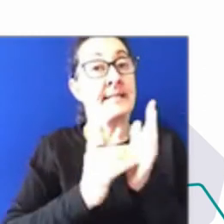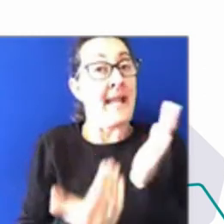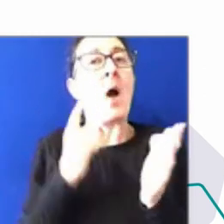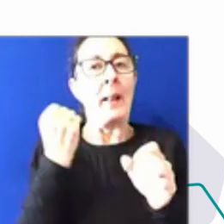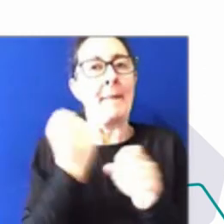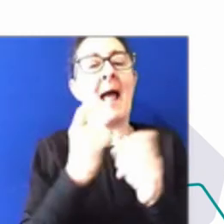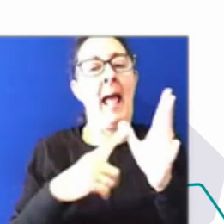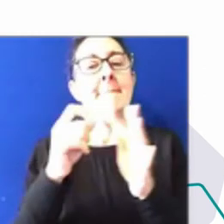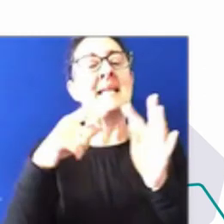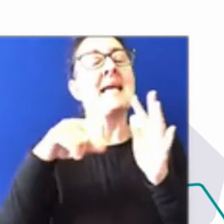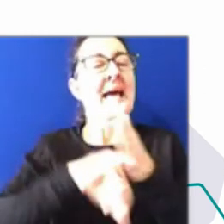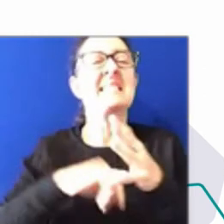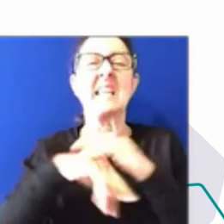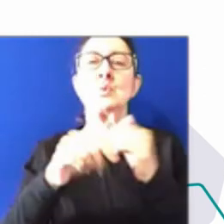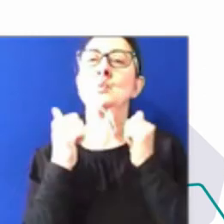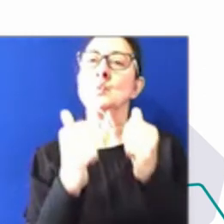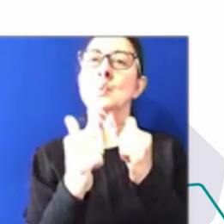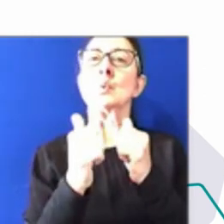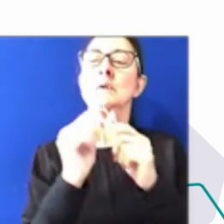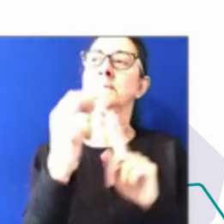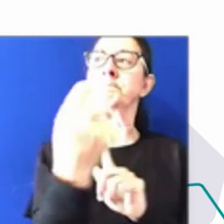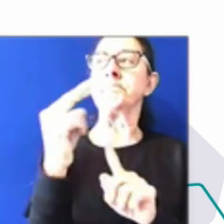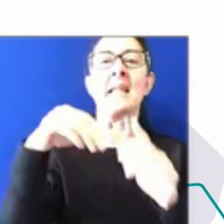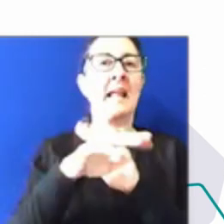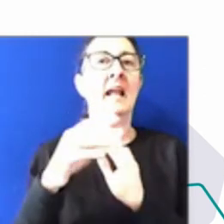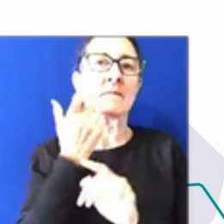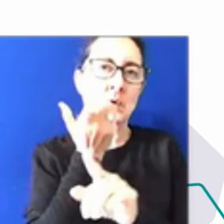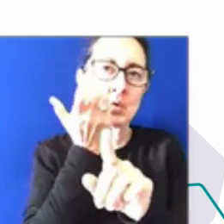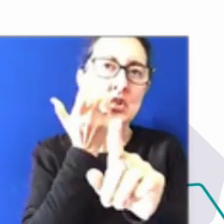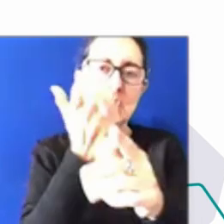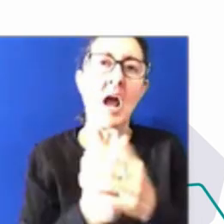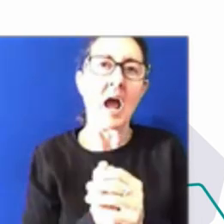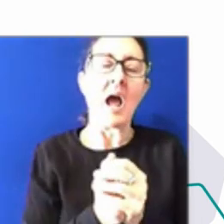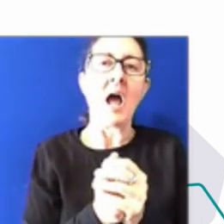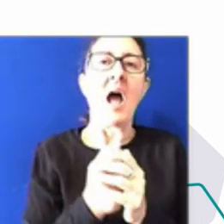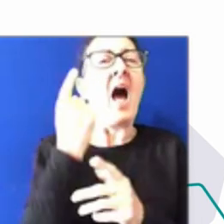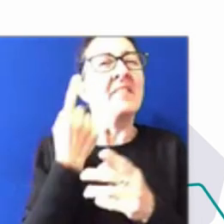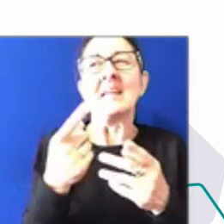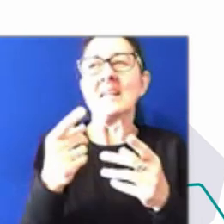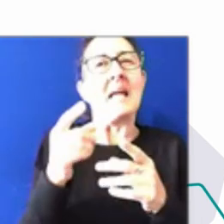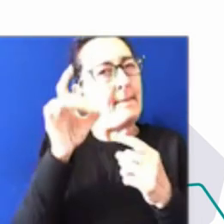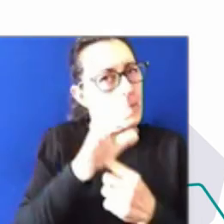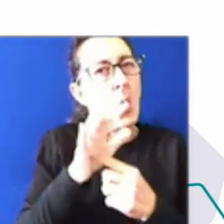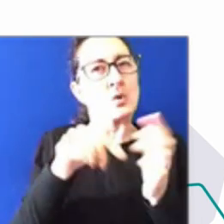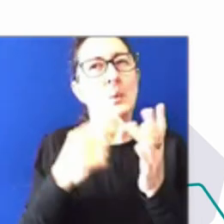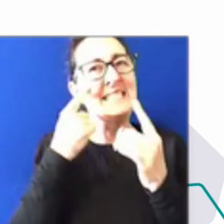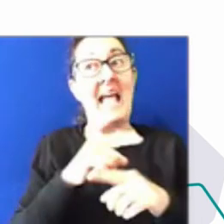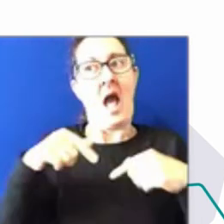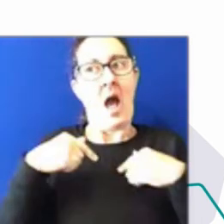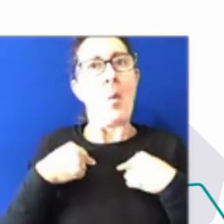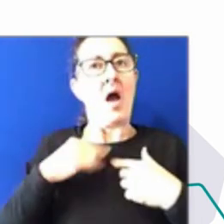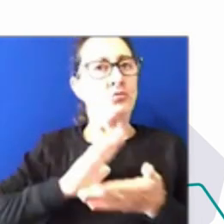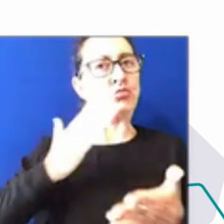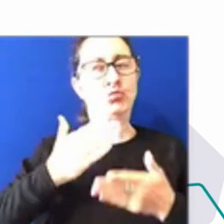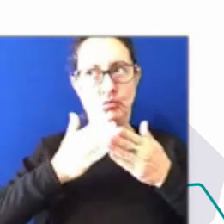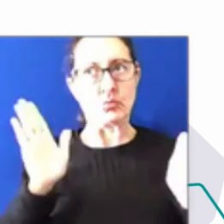particularly with future generations coming through to start to reflect what they see as integrity kind of within all of our departments